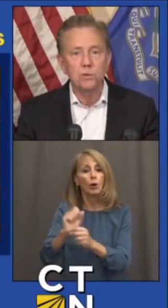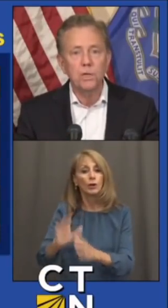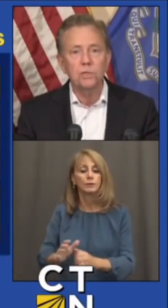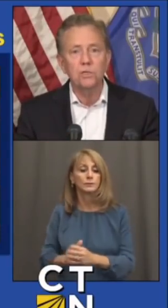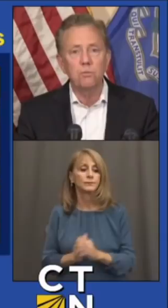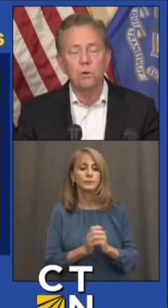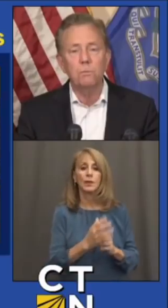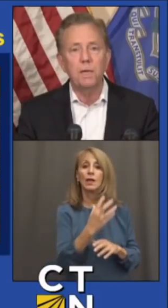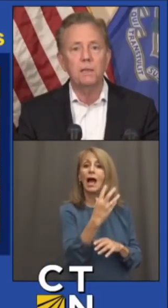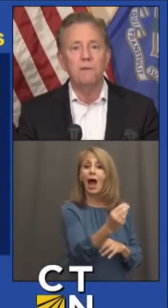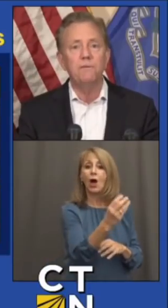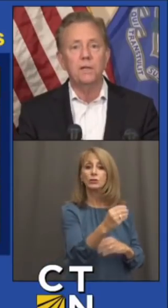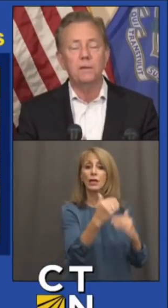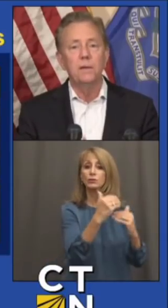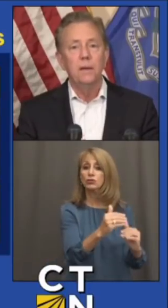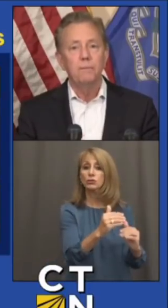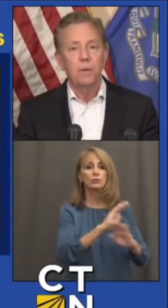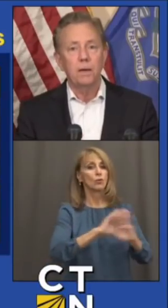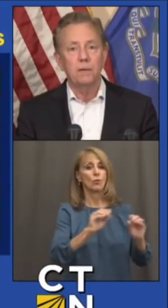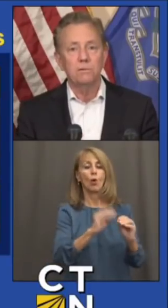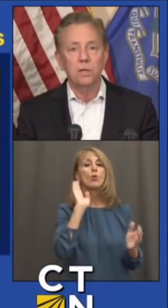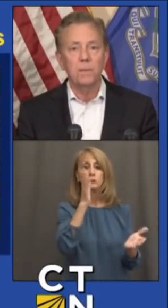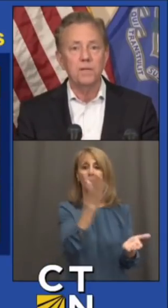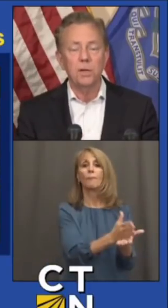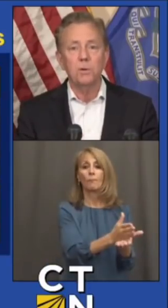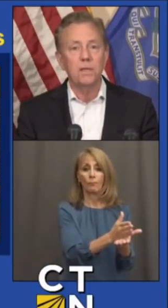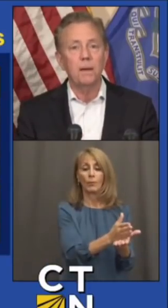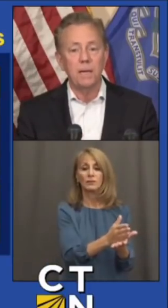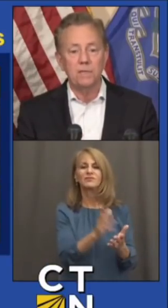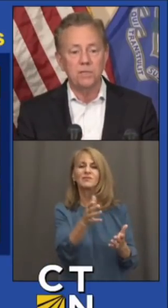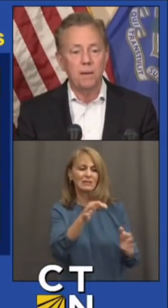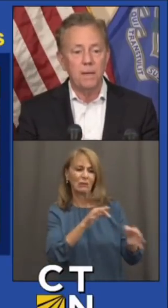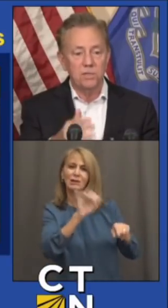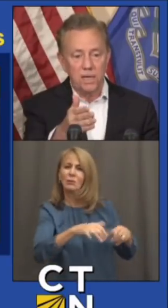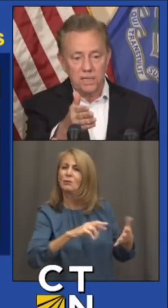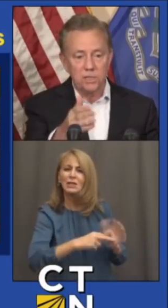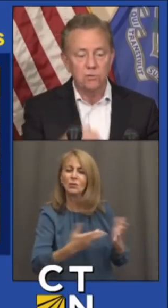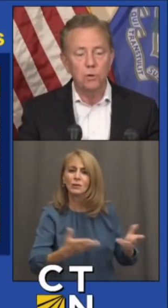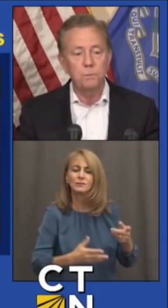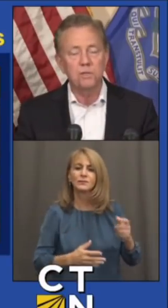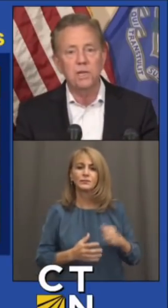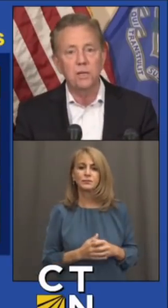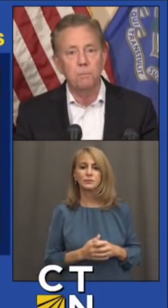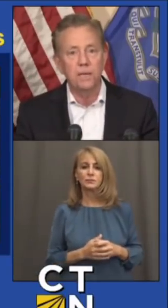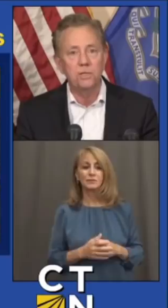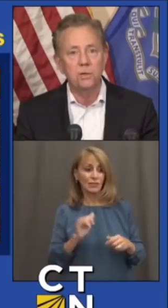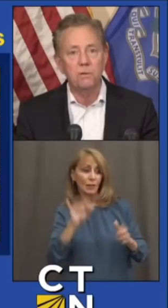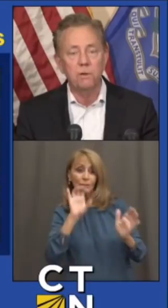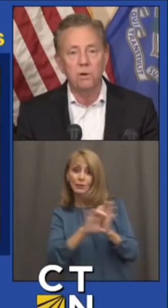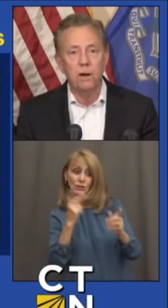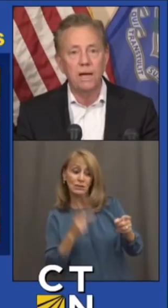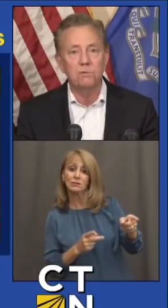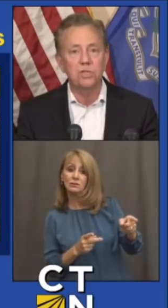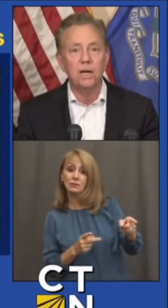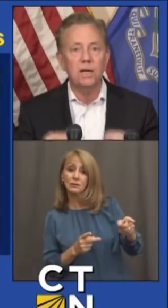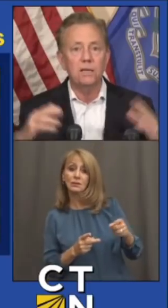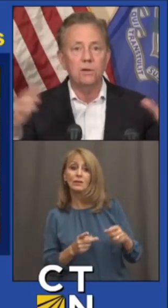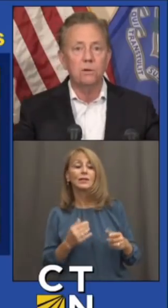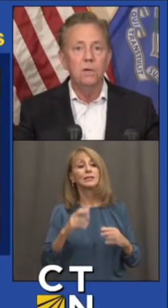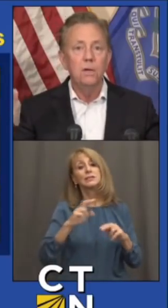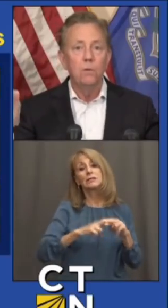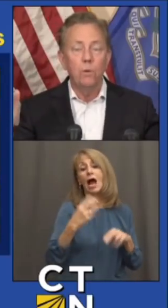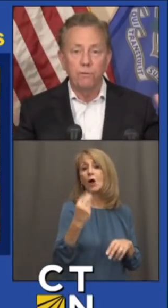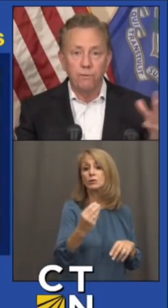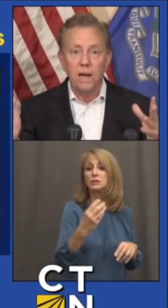Outdoor restrictions will be lifted. So, let me tell you what that means. That means like this group you see in the picture, you're outside,